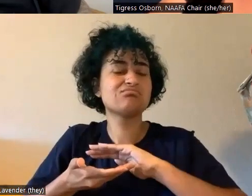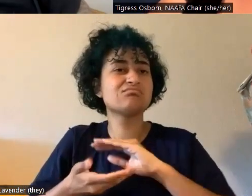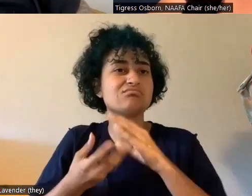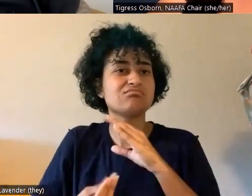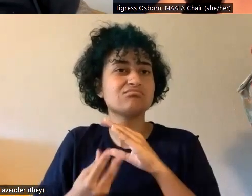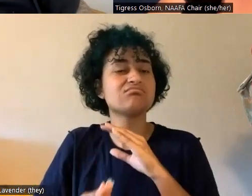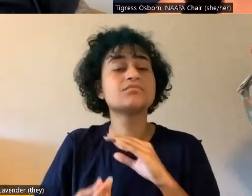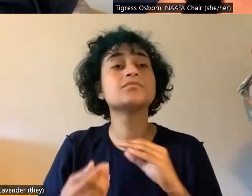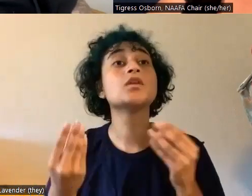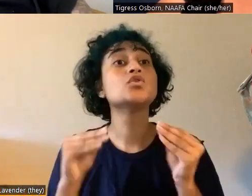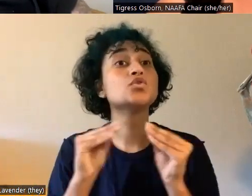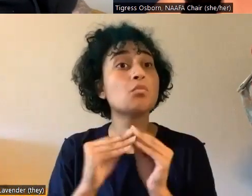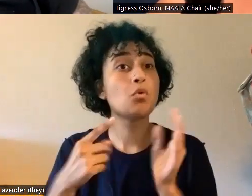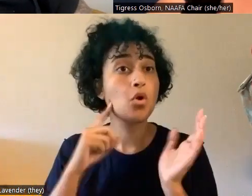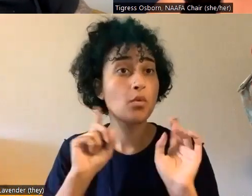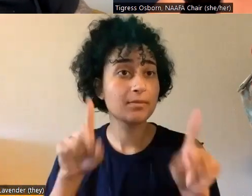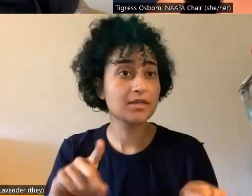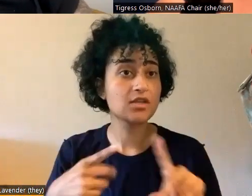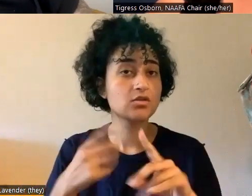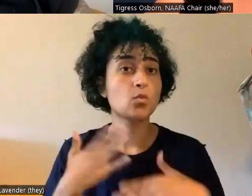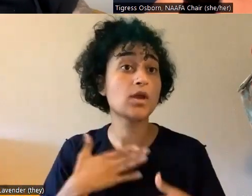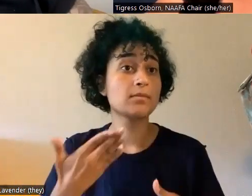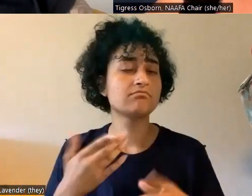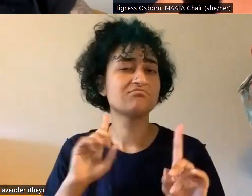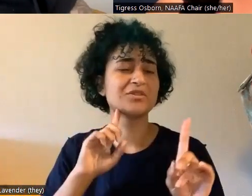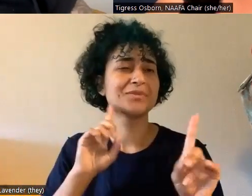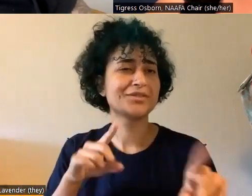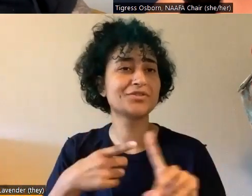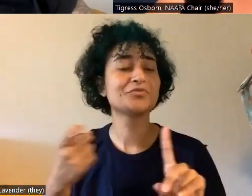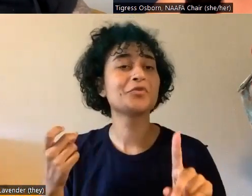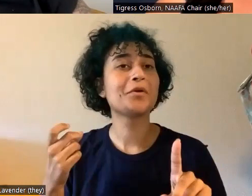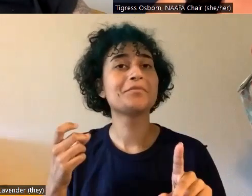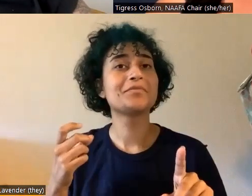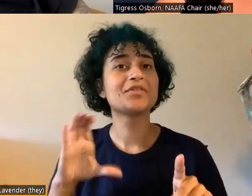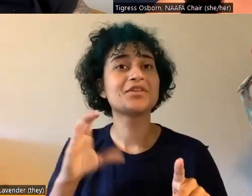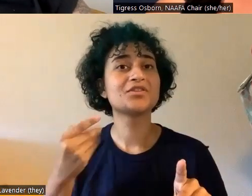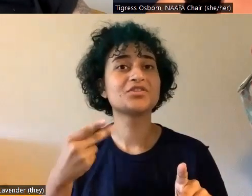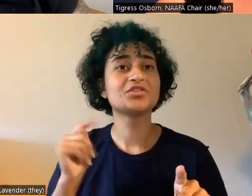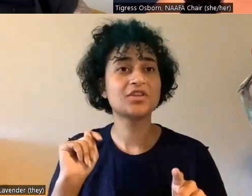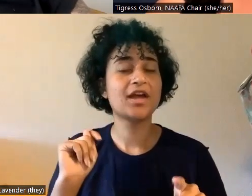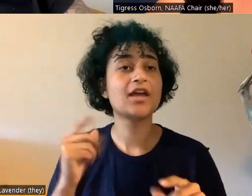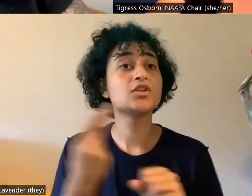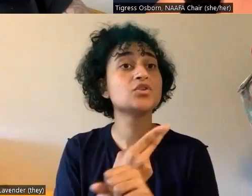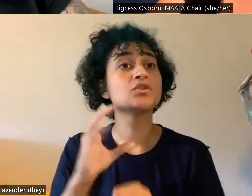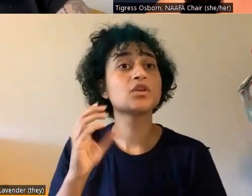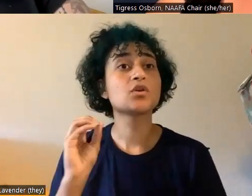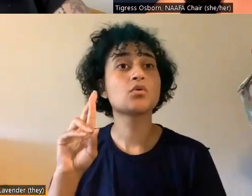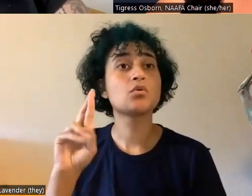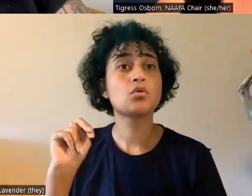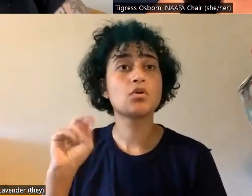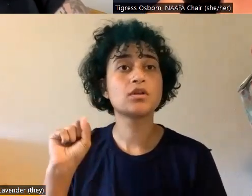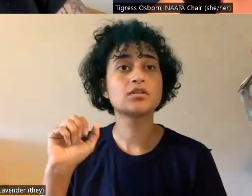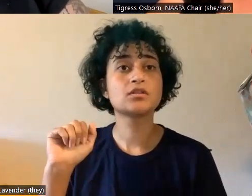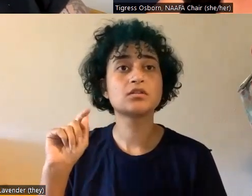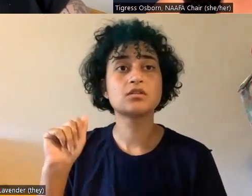recommendations from the chat, um, just using, uh, cornstarch or making sure if you do make that choice about powders that you're using